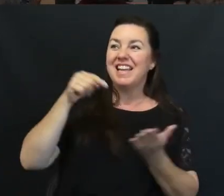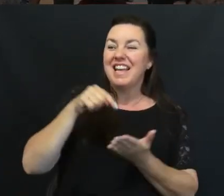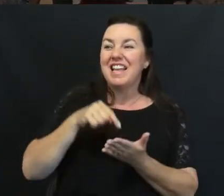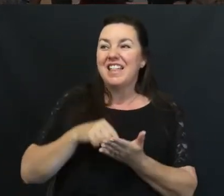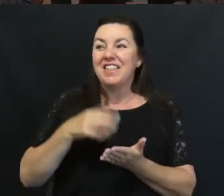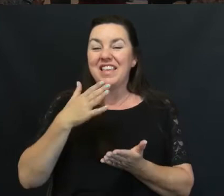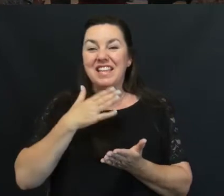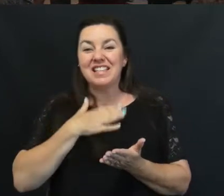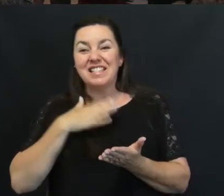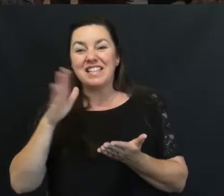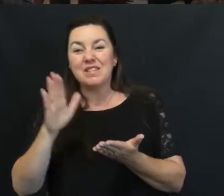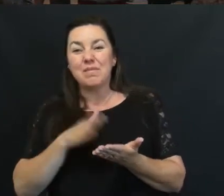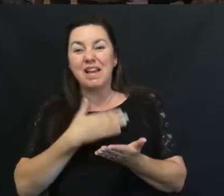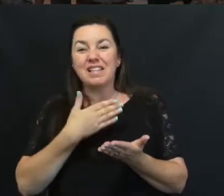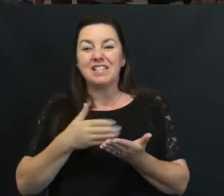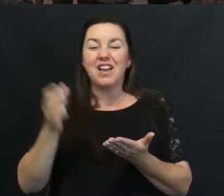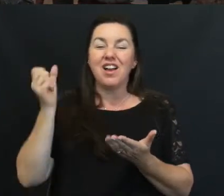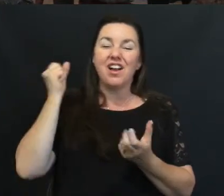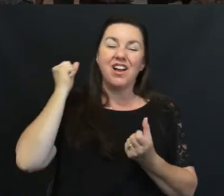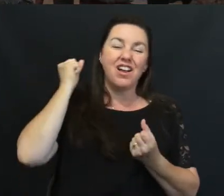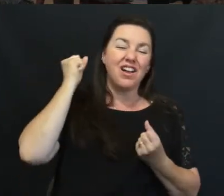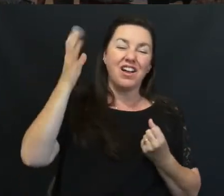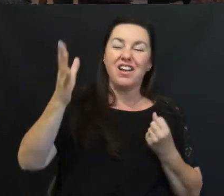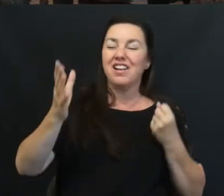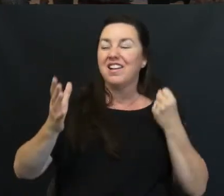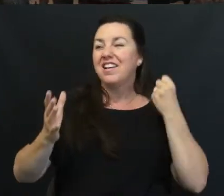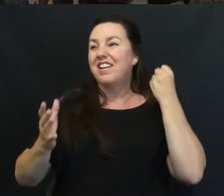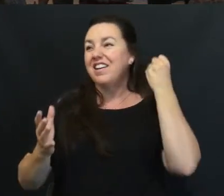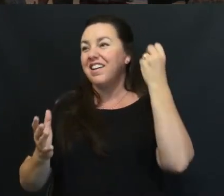This is my song